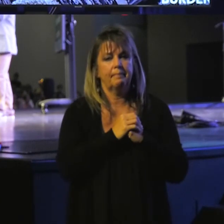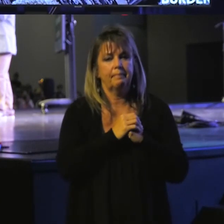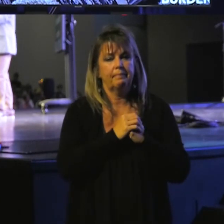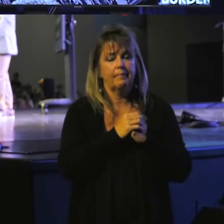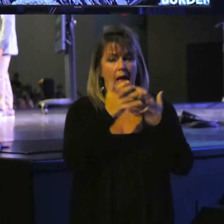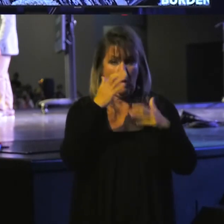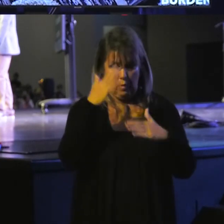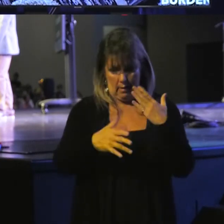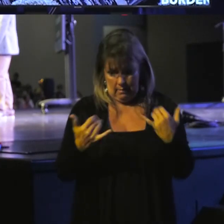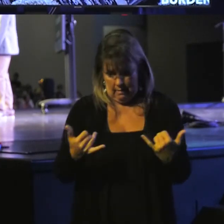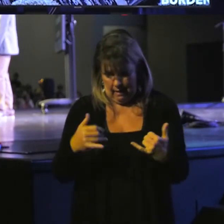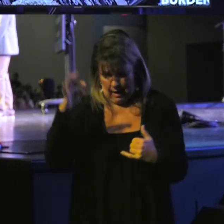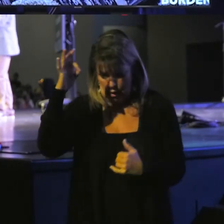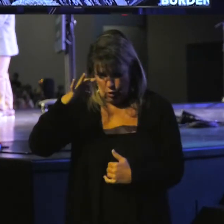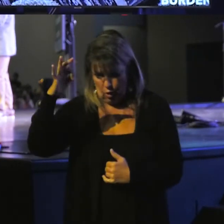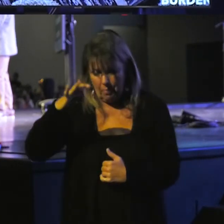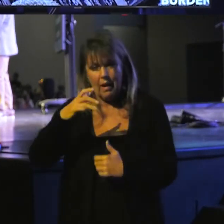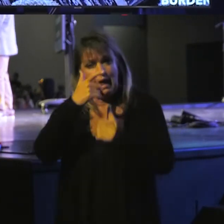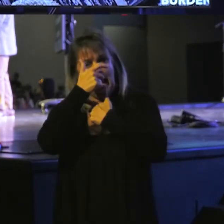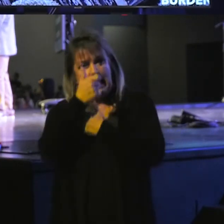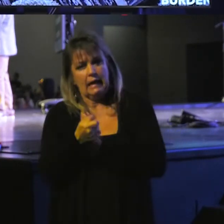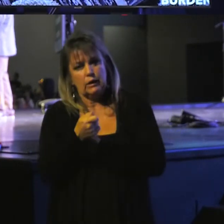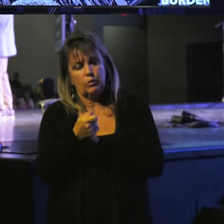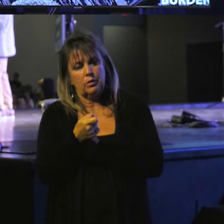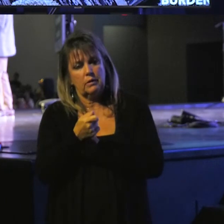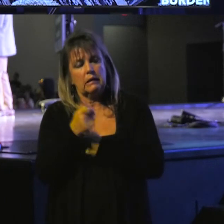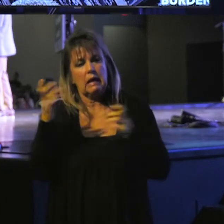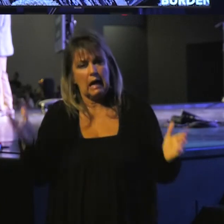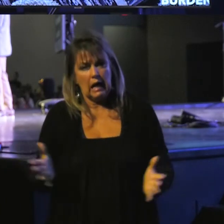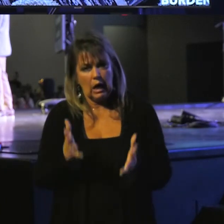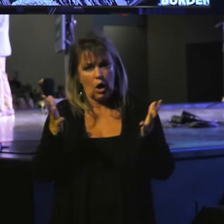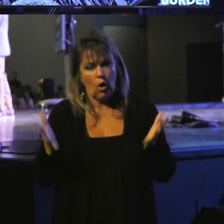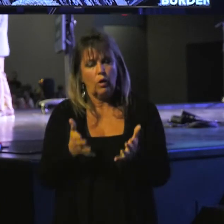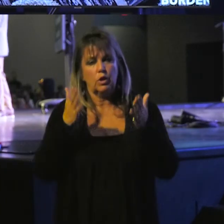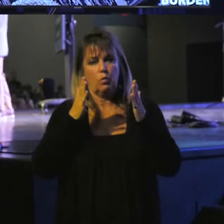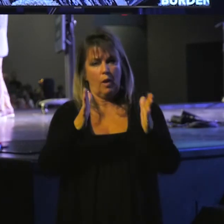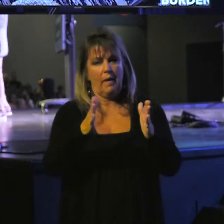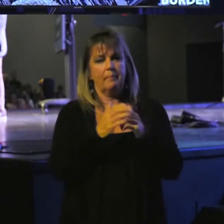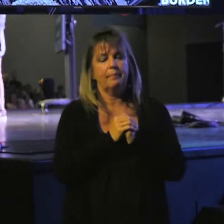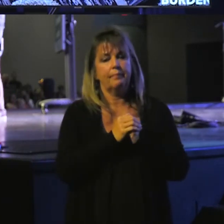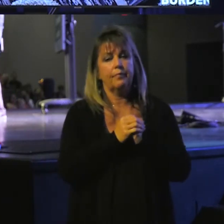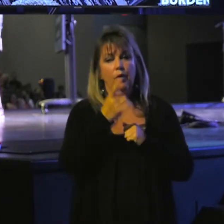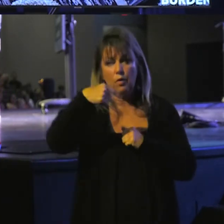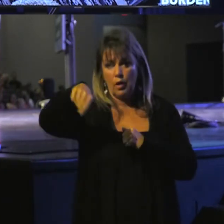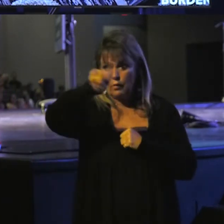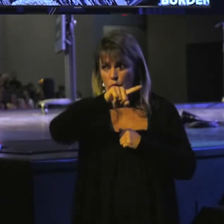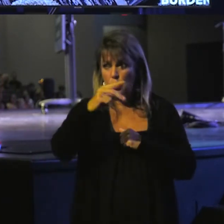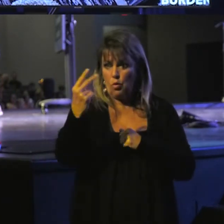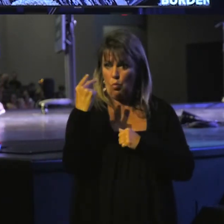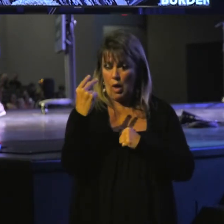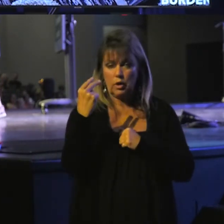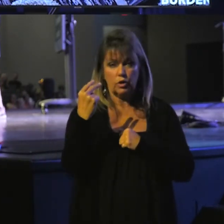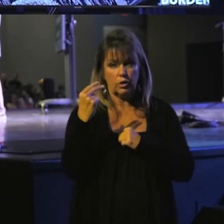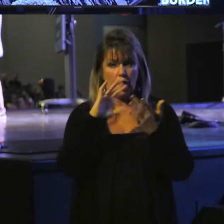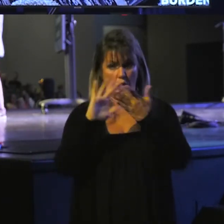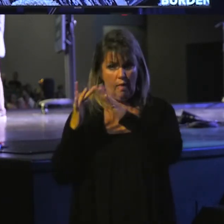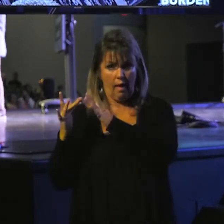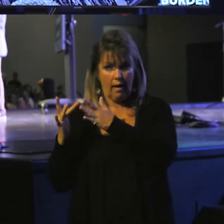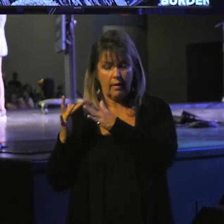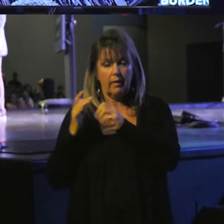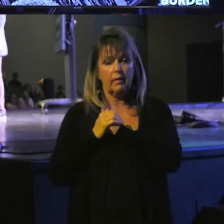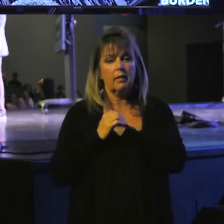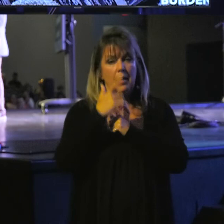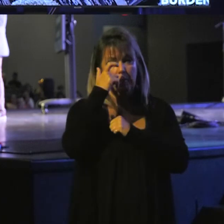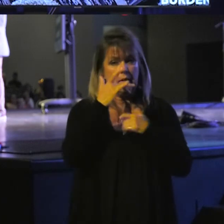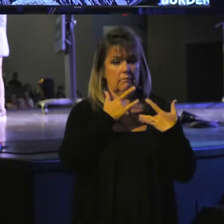I want to end today's sermon in an interesting and encouraging way. For those of you that are watching online, due